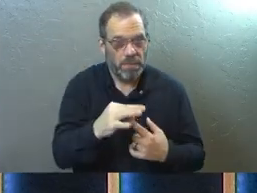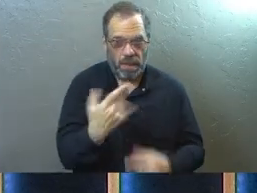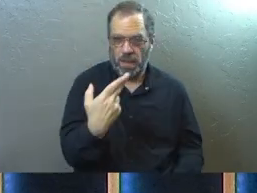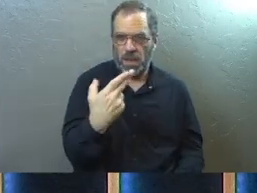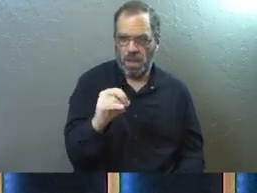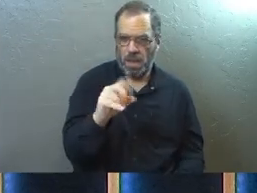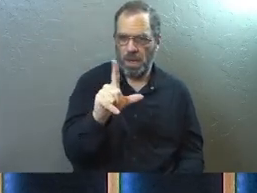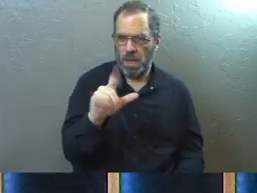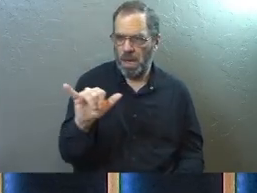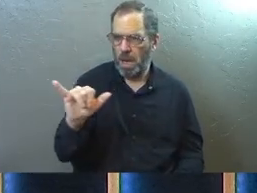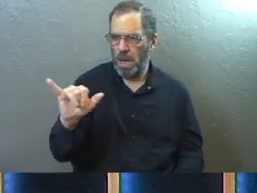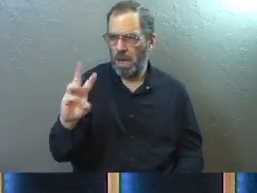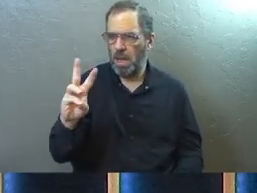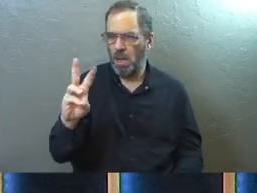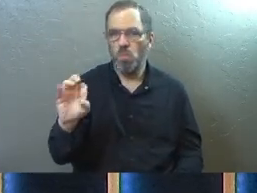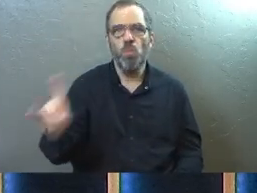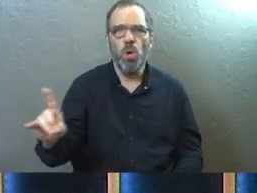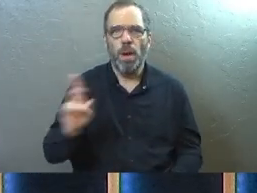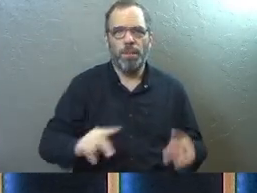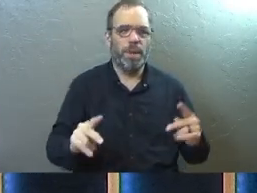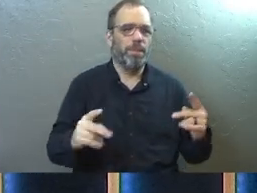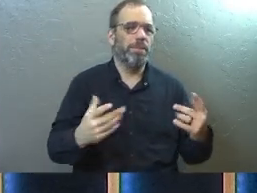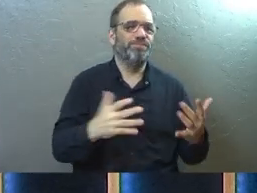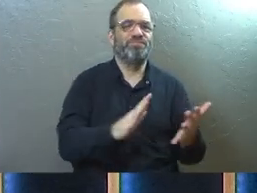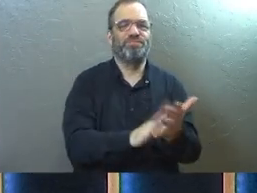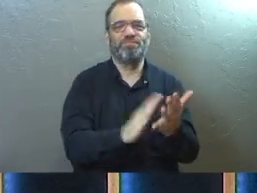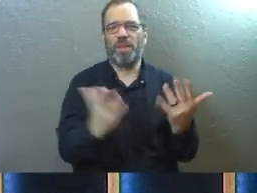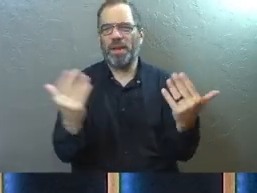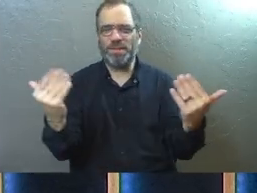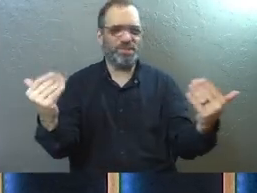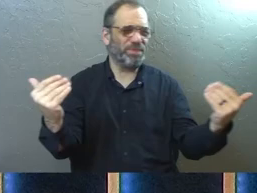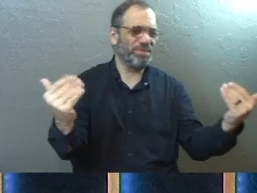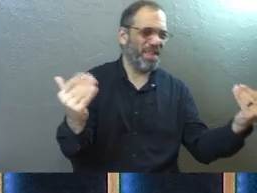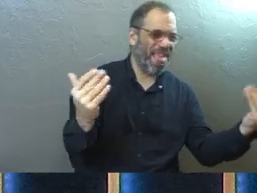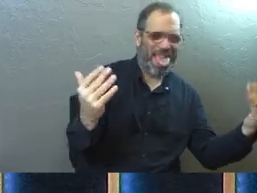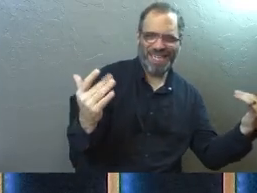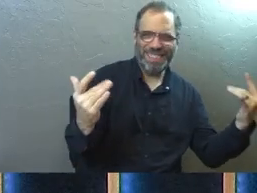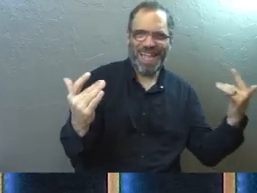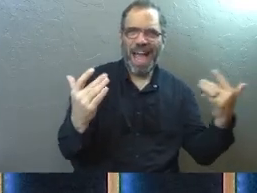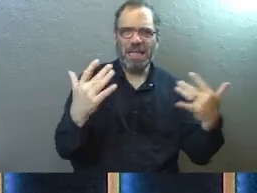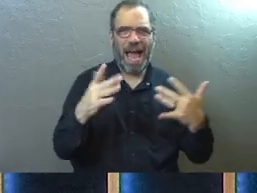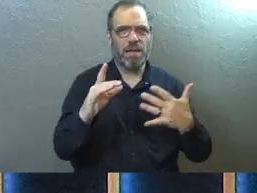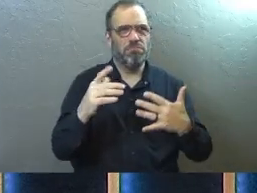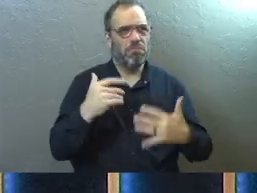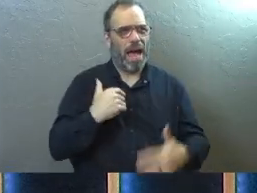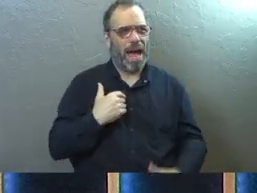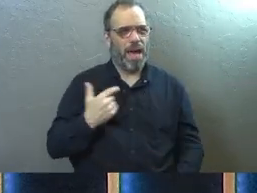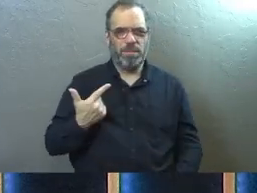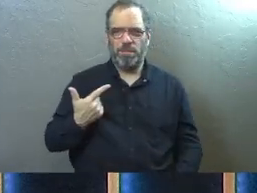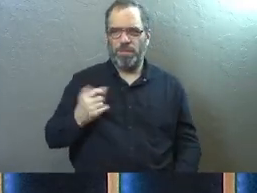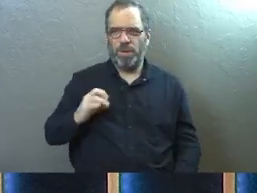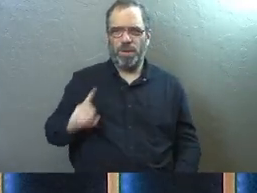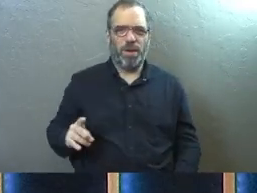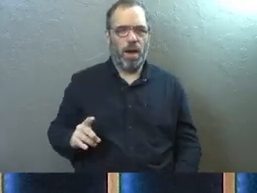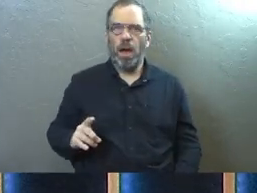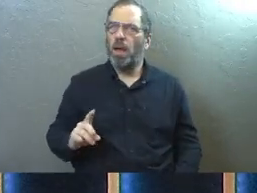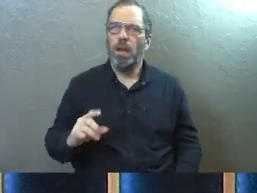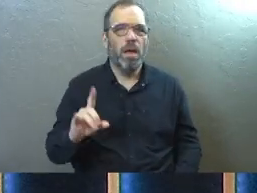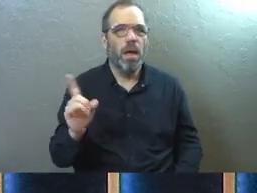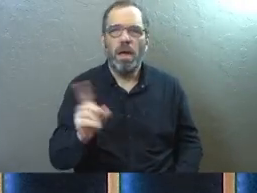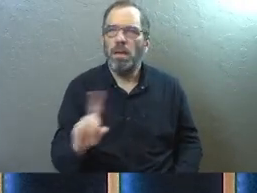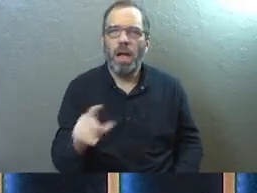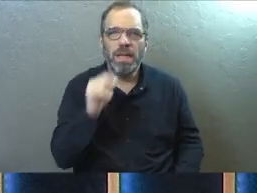Hollywood, there's a whole lot of people taking praise, almost at the level of the divine that they shouldn't be taking.